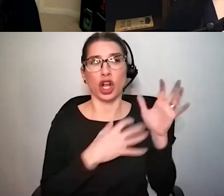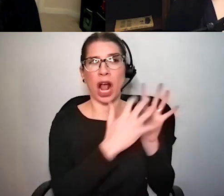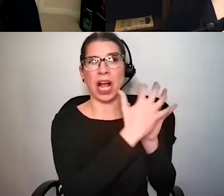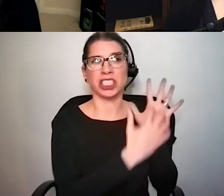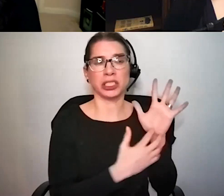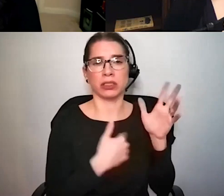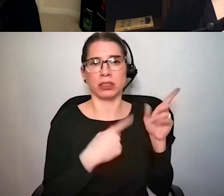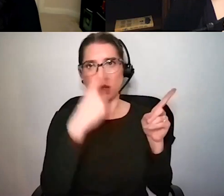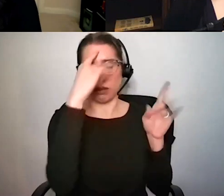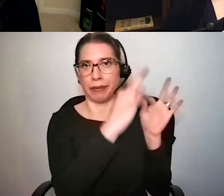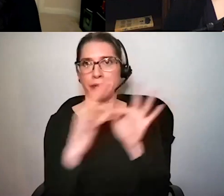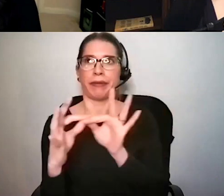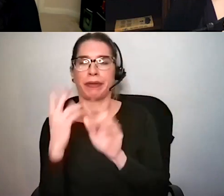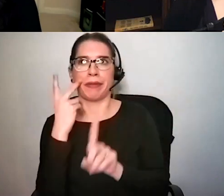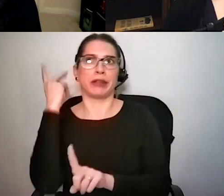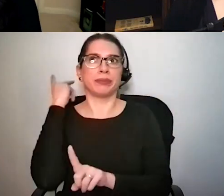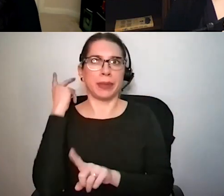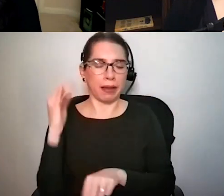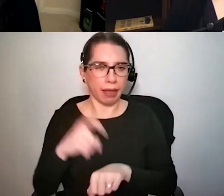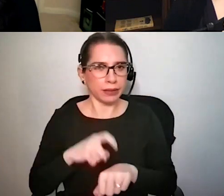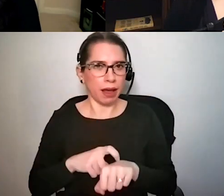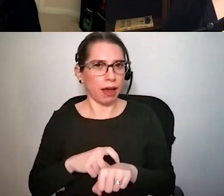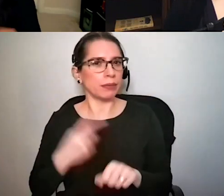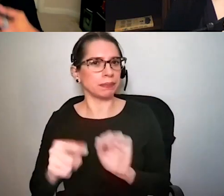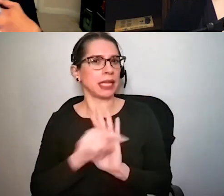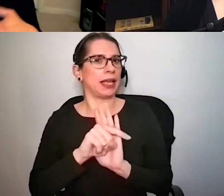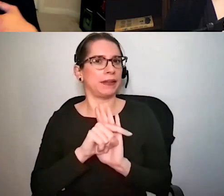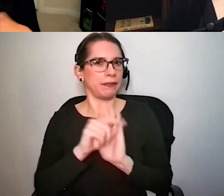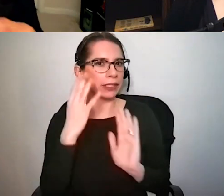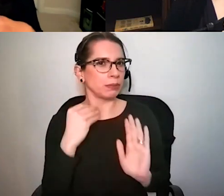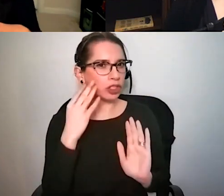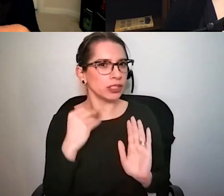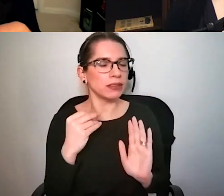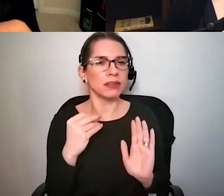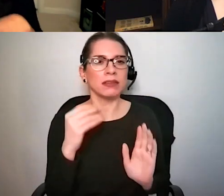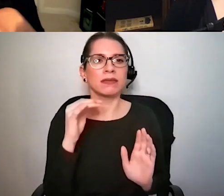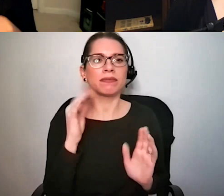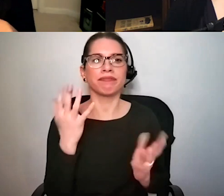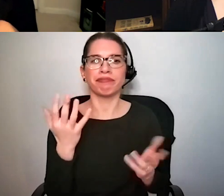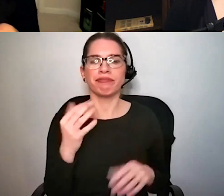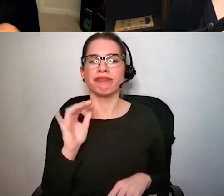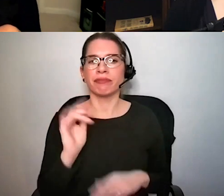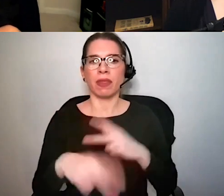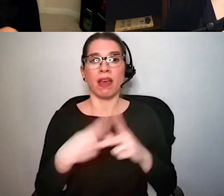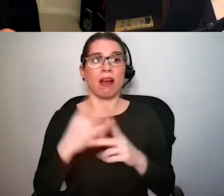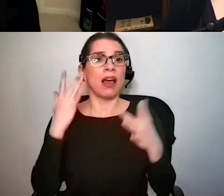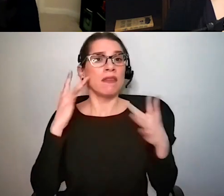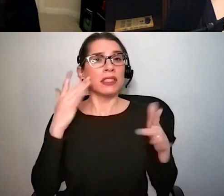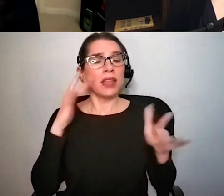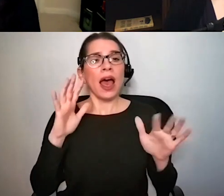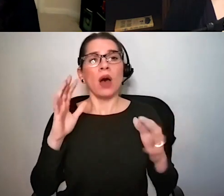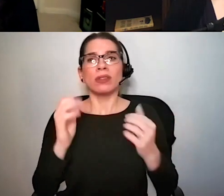that sound with um or those kinds of the sounds that are in the same kind of